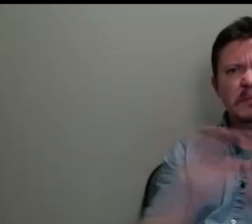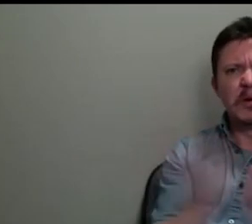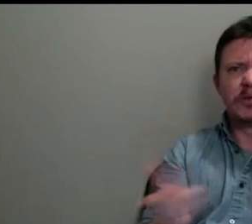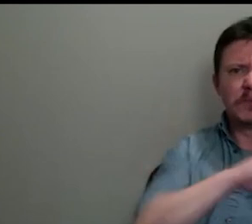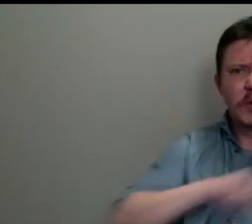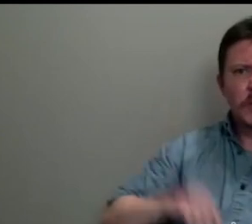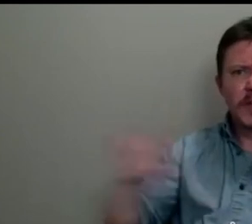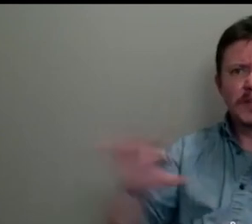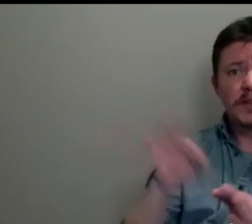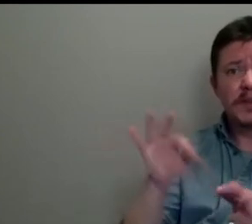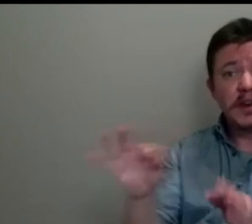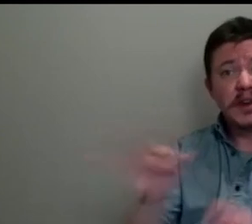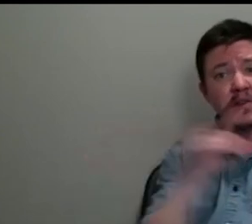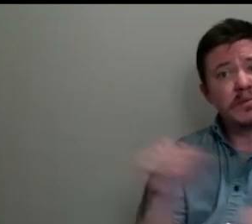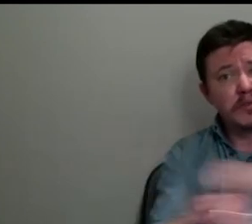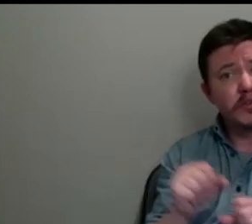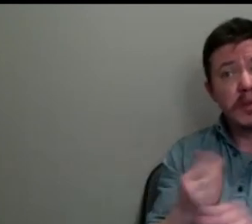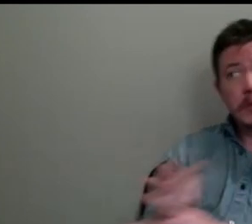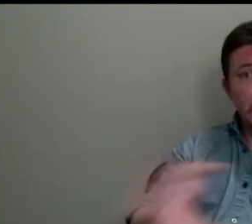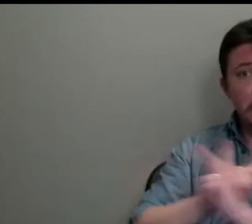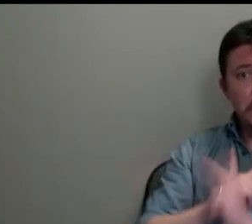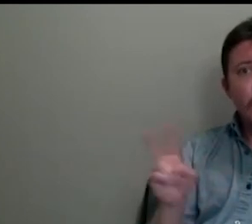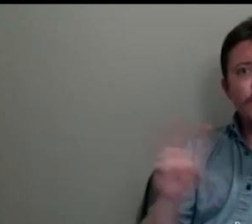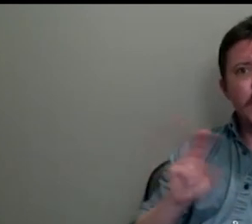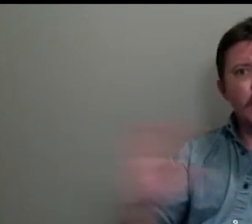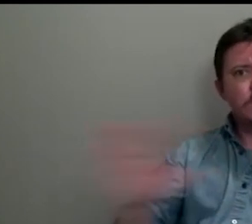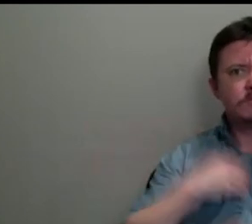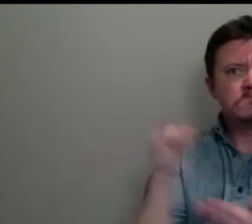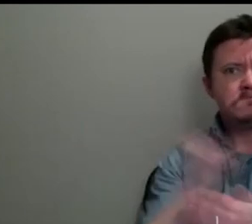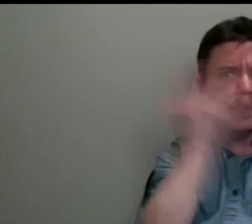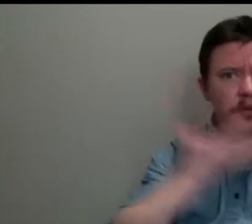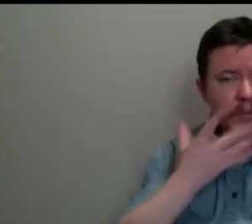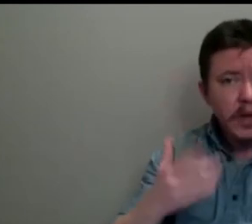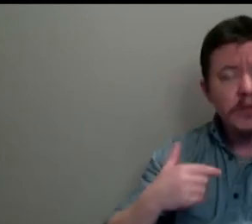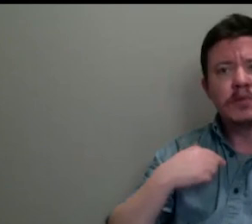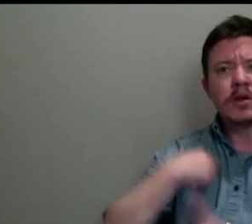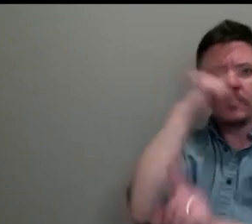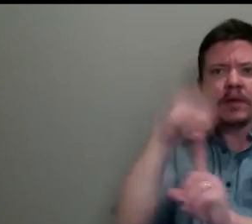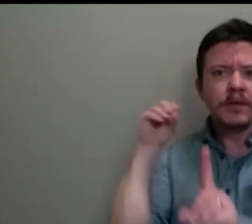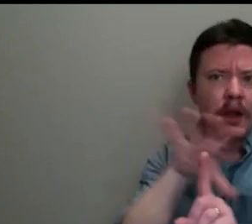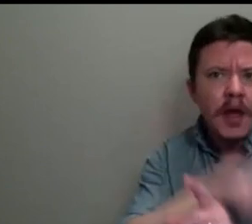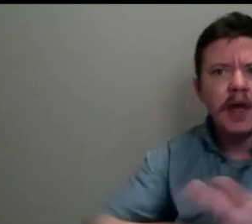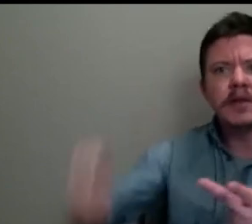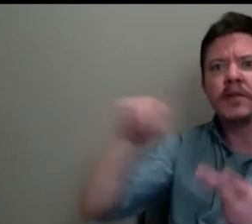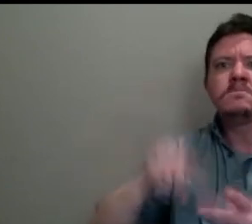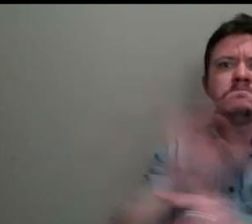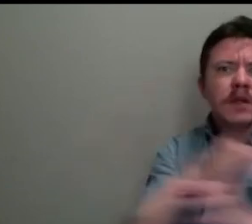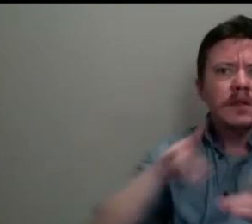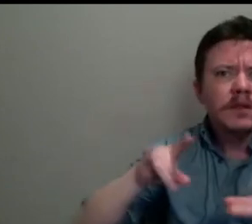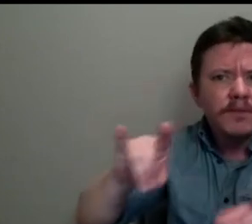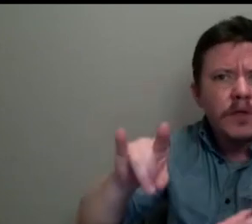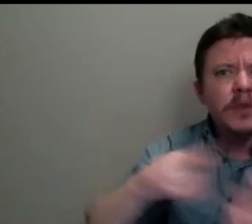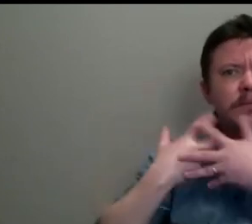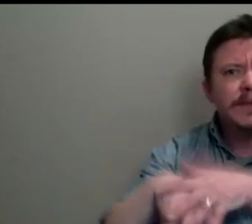borrows some of the aesthetics of Fouillard, because he talks about the sort of silhouette and symphony, and he goes into this sort of synthetist, artist,